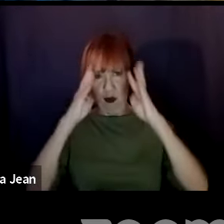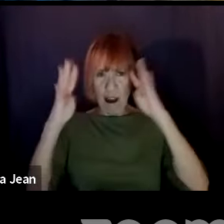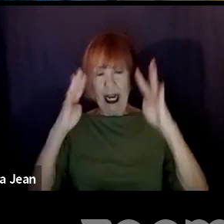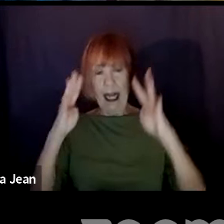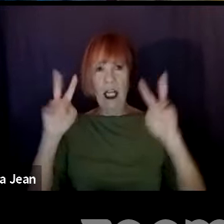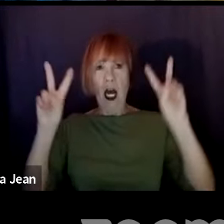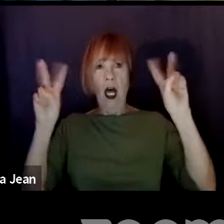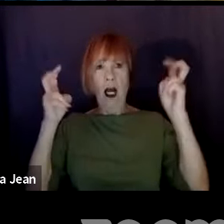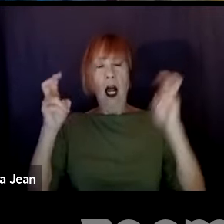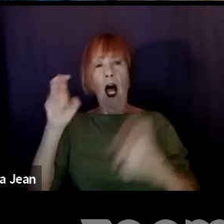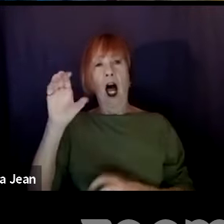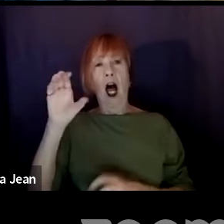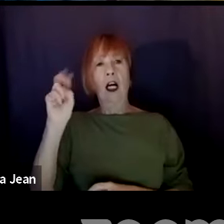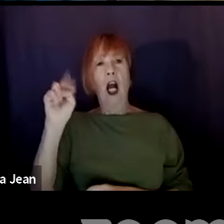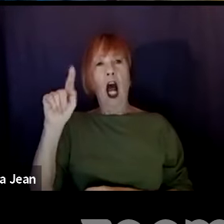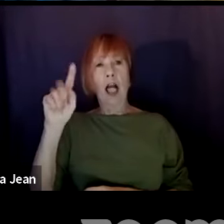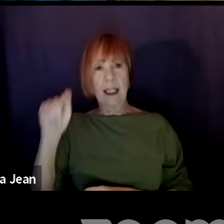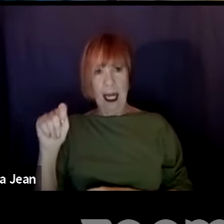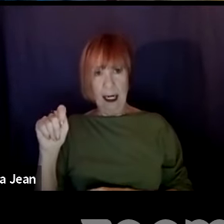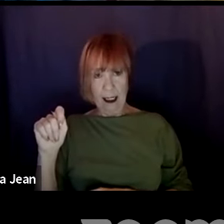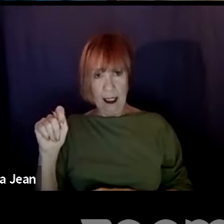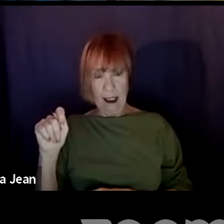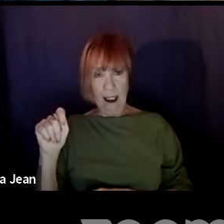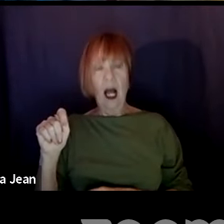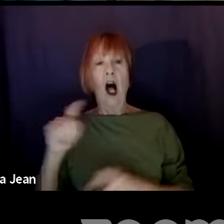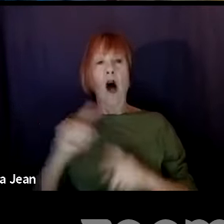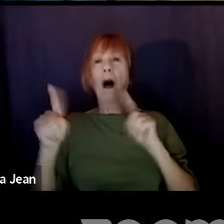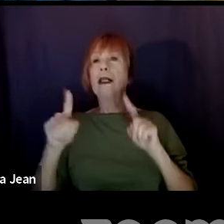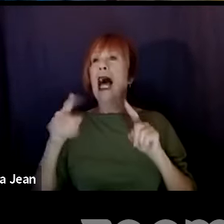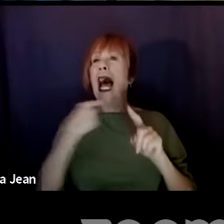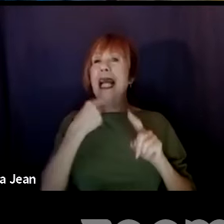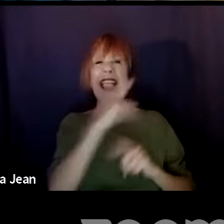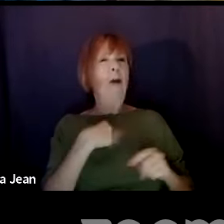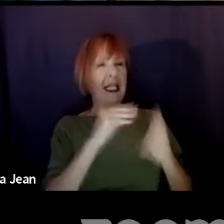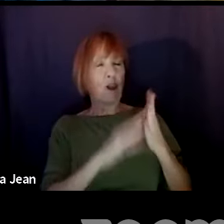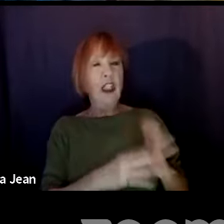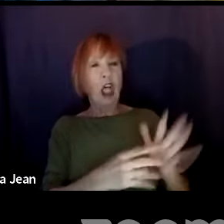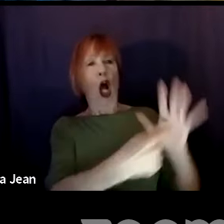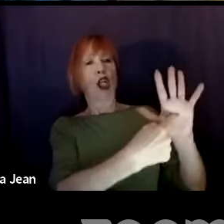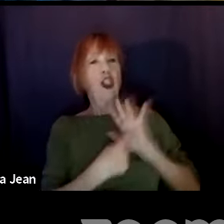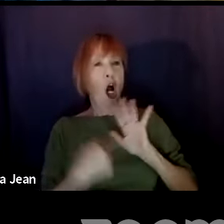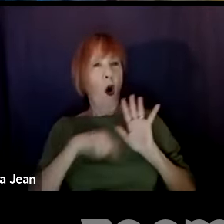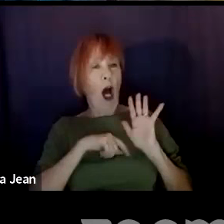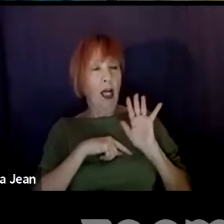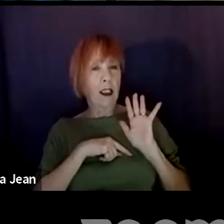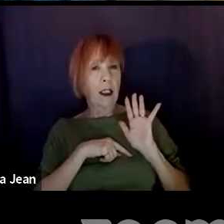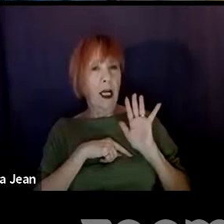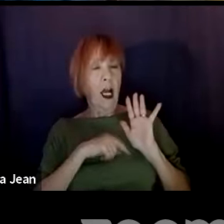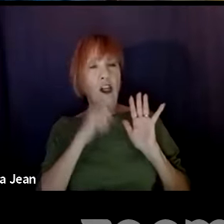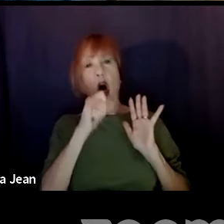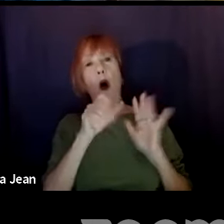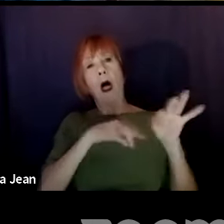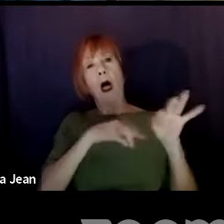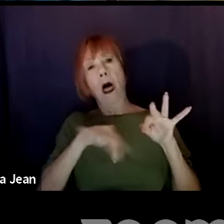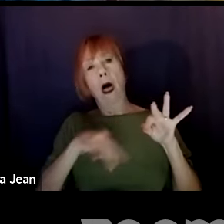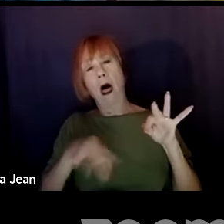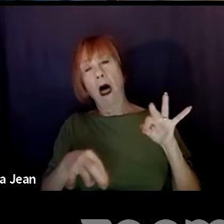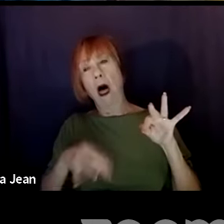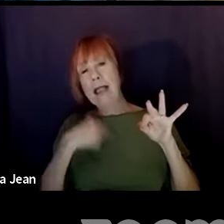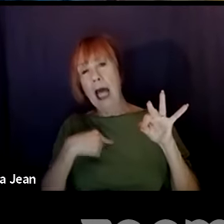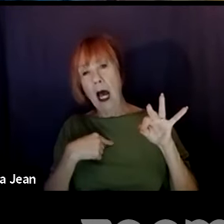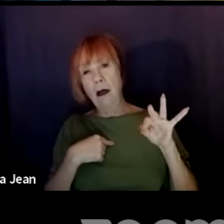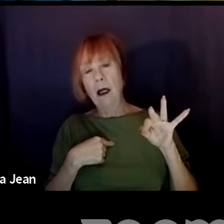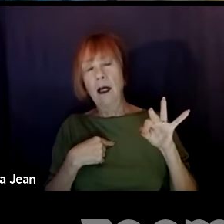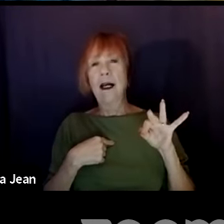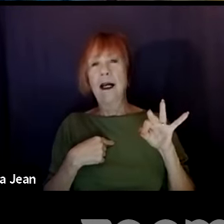students, show us. Don't just tell us. Try to, especially if you hide all of the description of a character, like, in